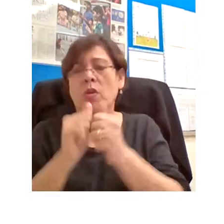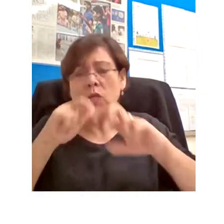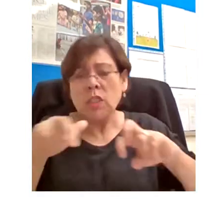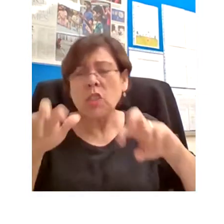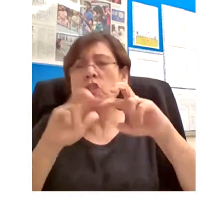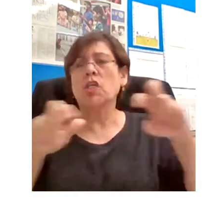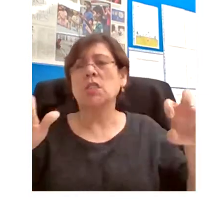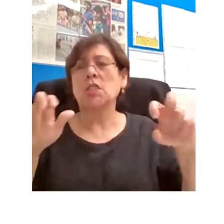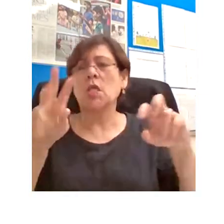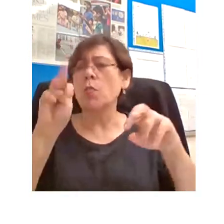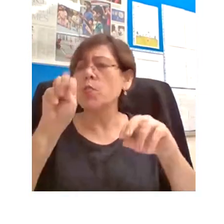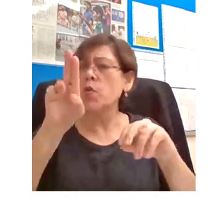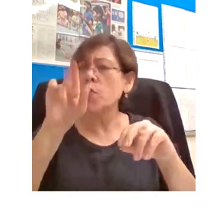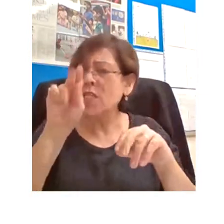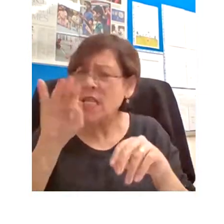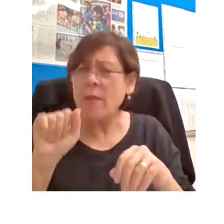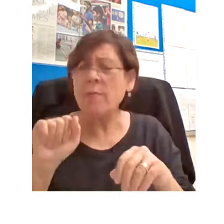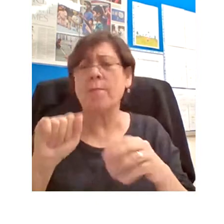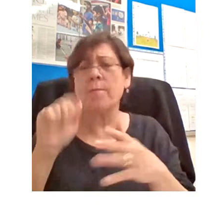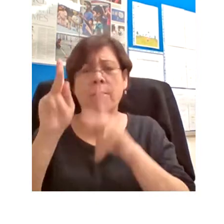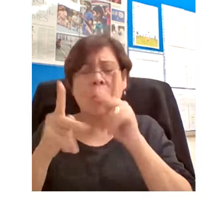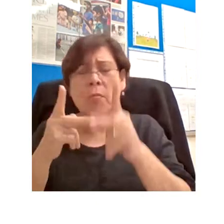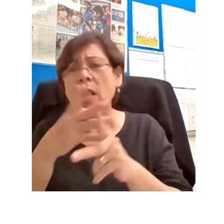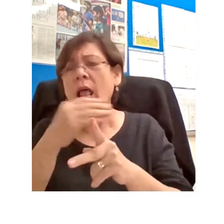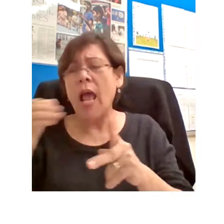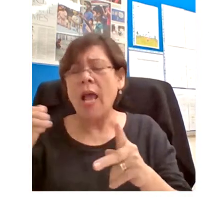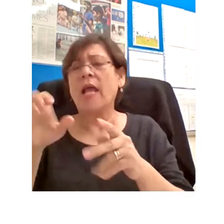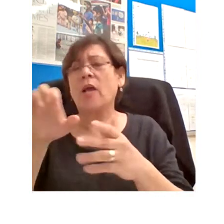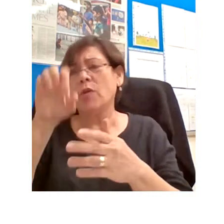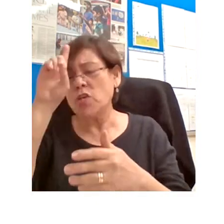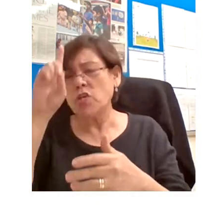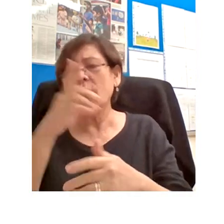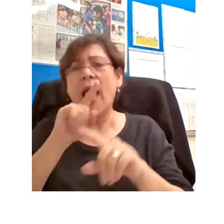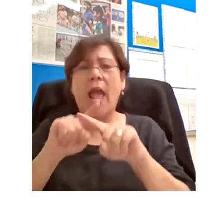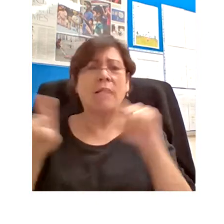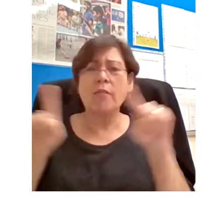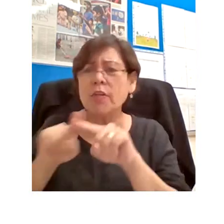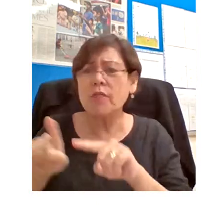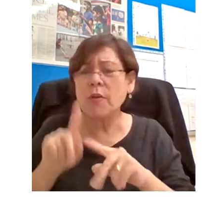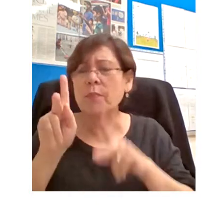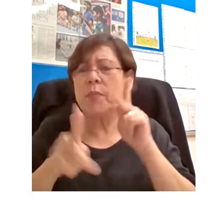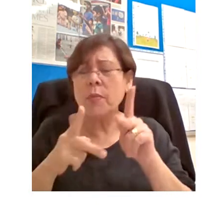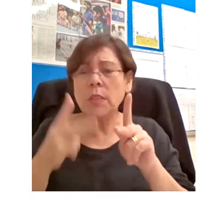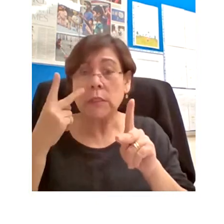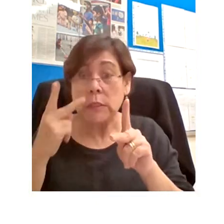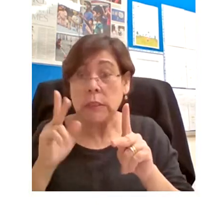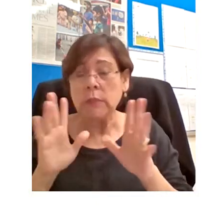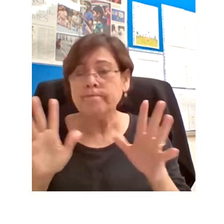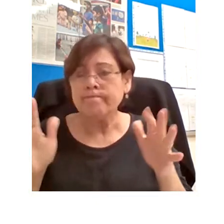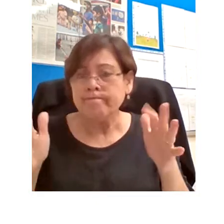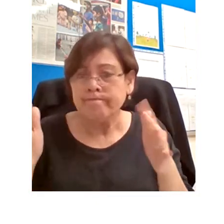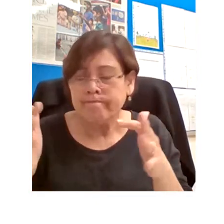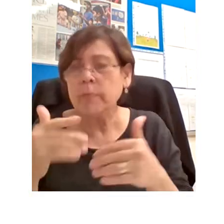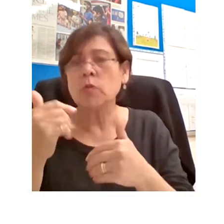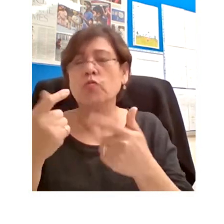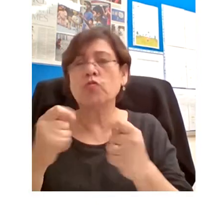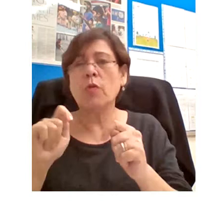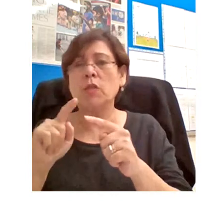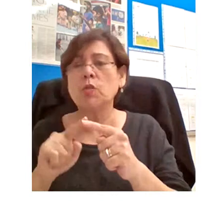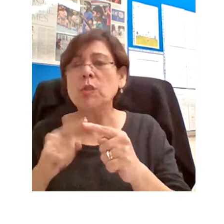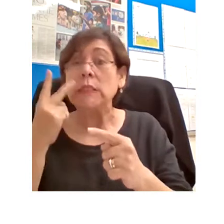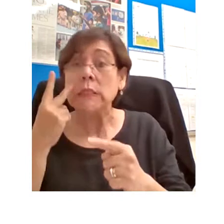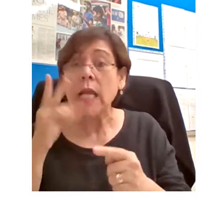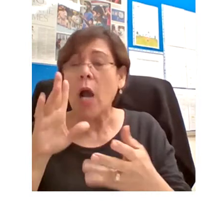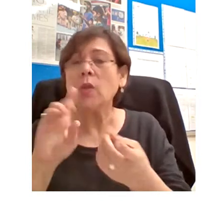curators, multimedia experts and educationalists coming together to assemble and interlink state-of-the-art digital teaching resources